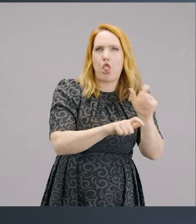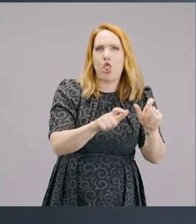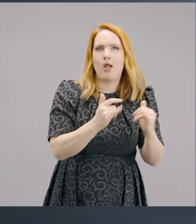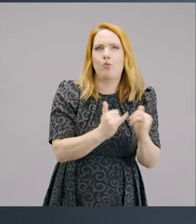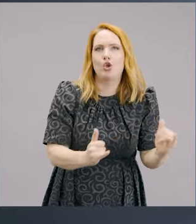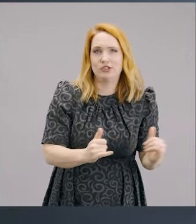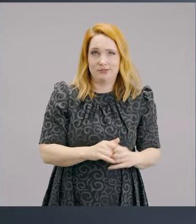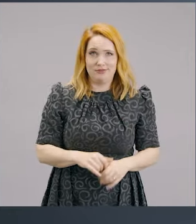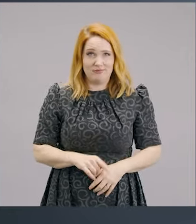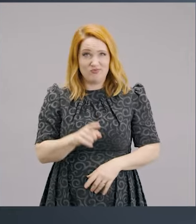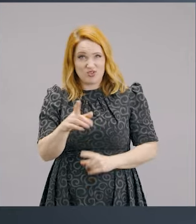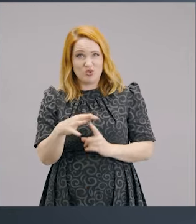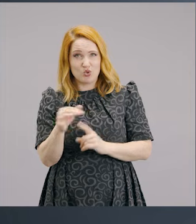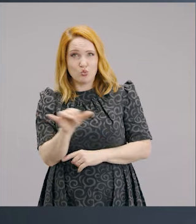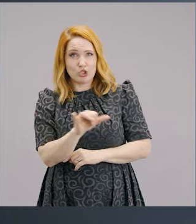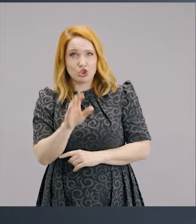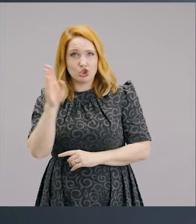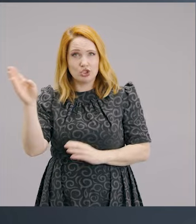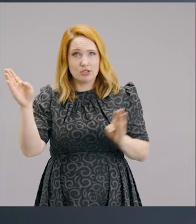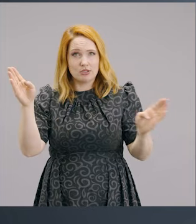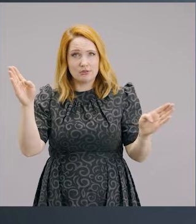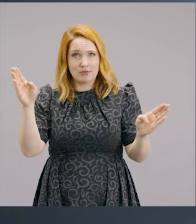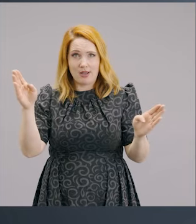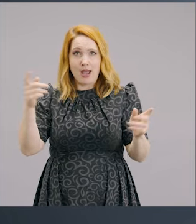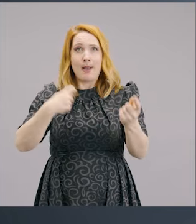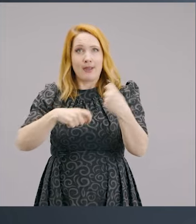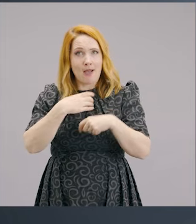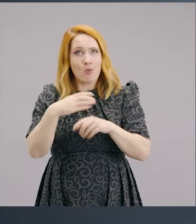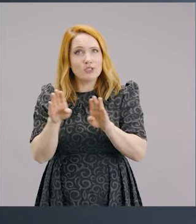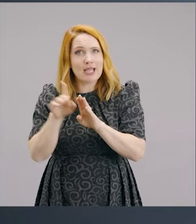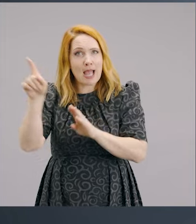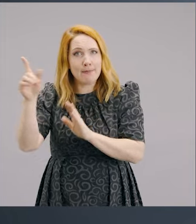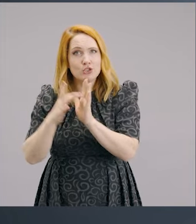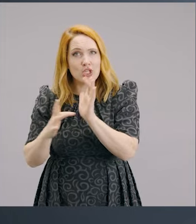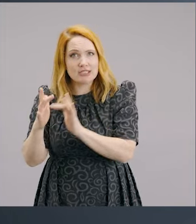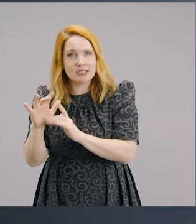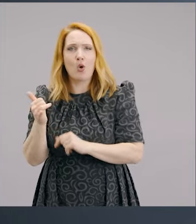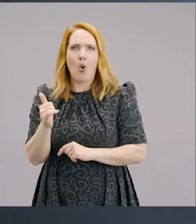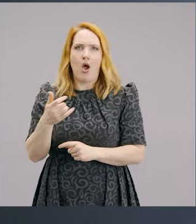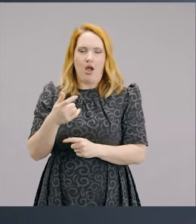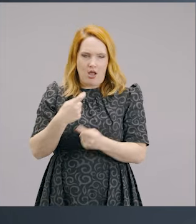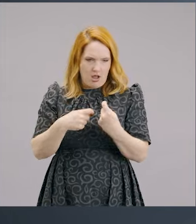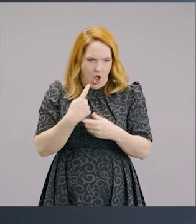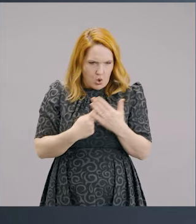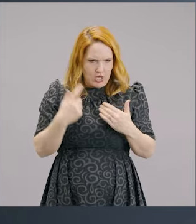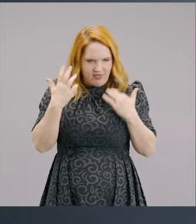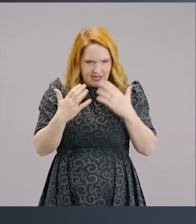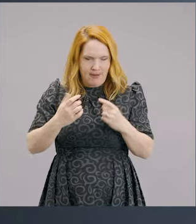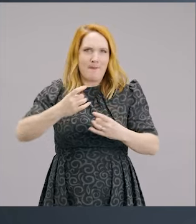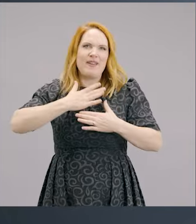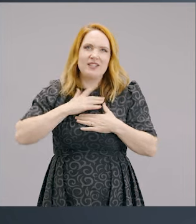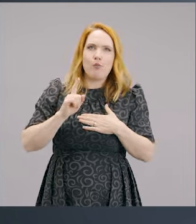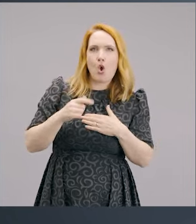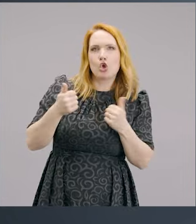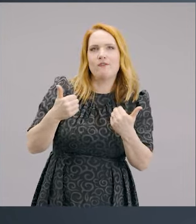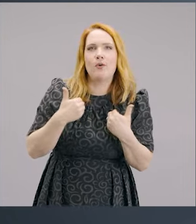those camps are you in? Becoming more like Jesus or becoming more selfish? We're either building God's Kingdom